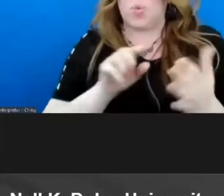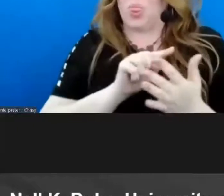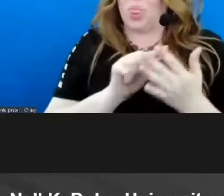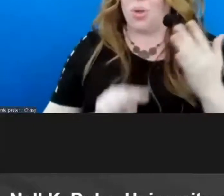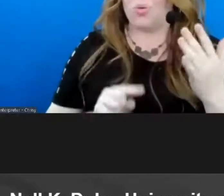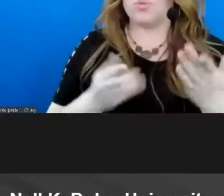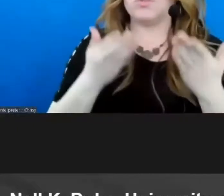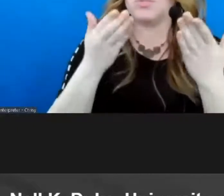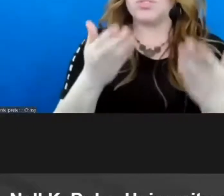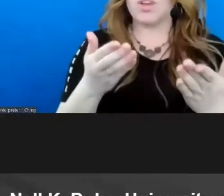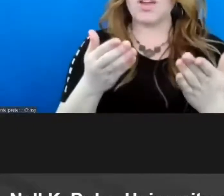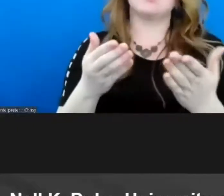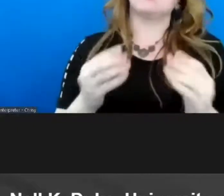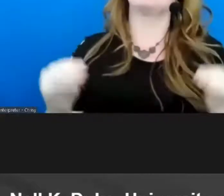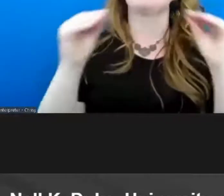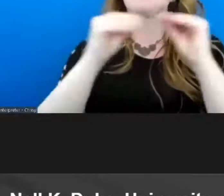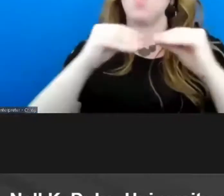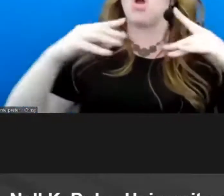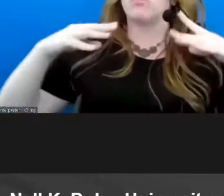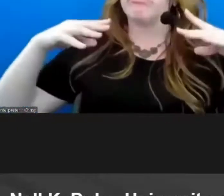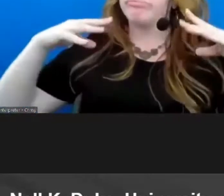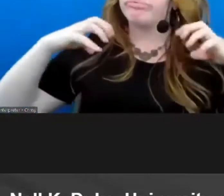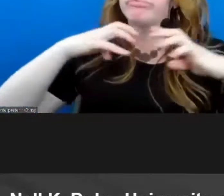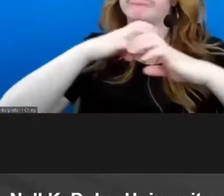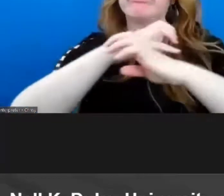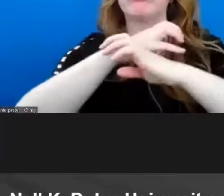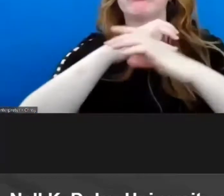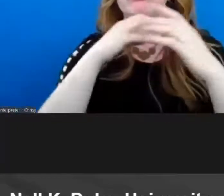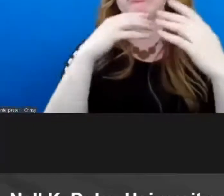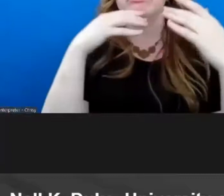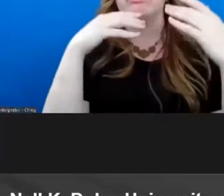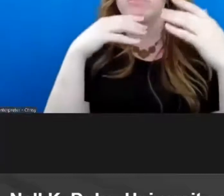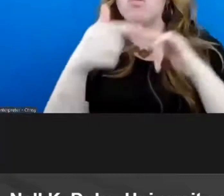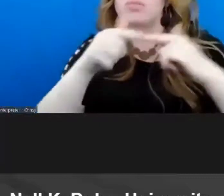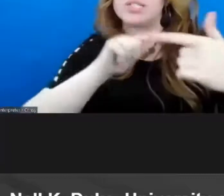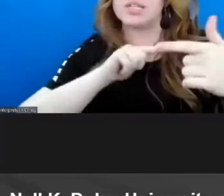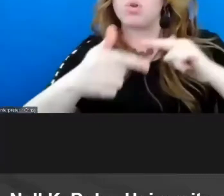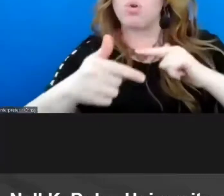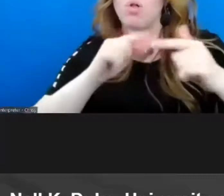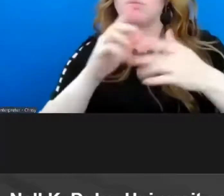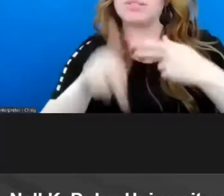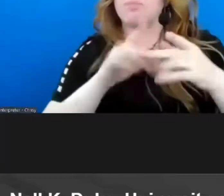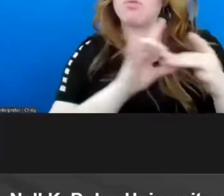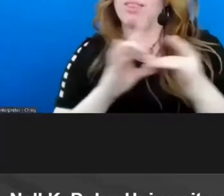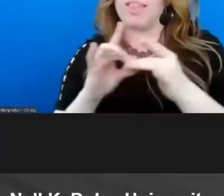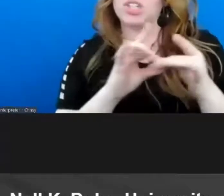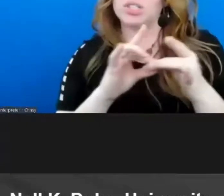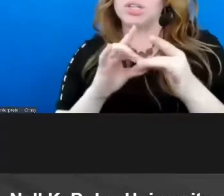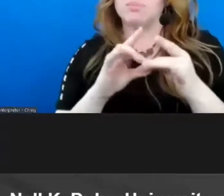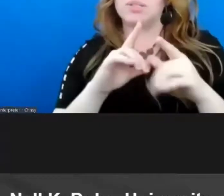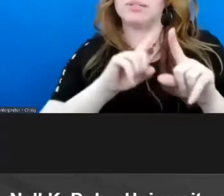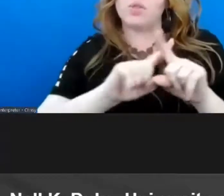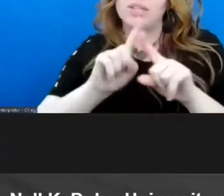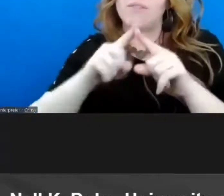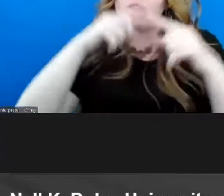um a much more complex and uh and reciprocal um set of relationships among different reading processes